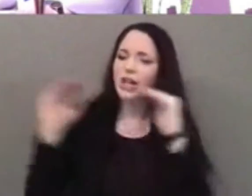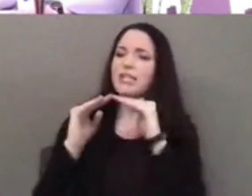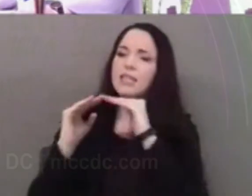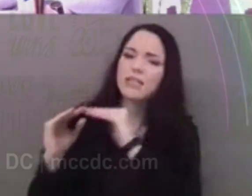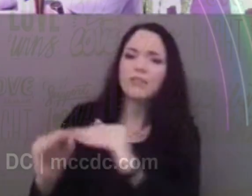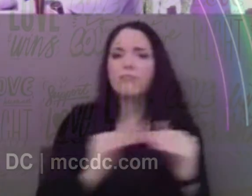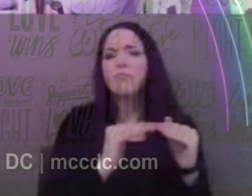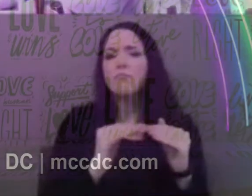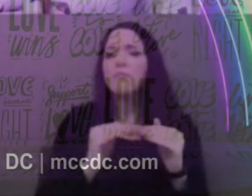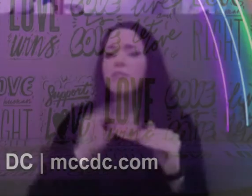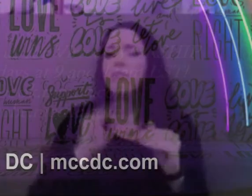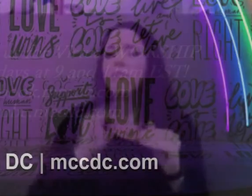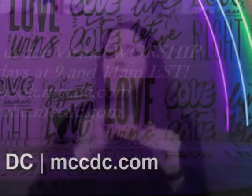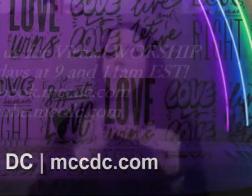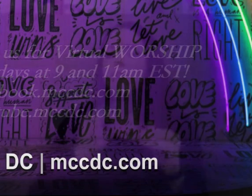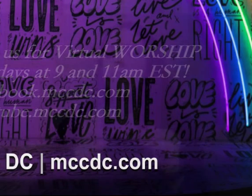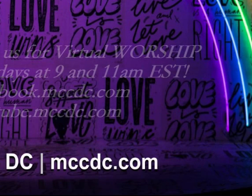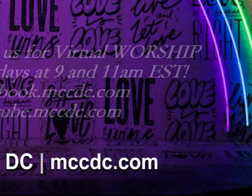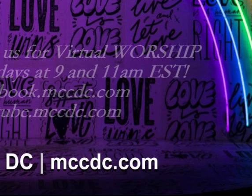Amen.